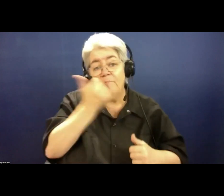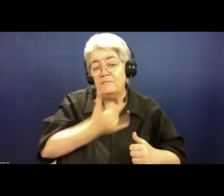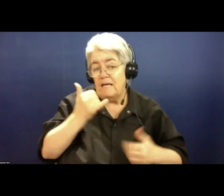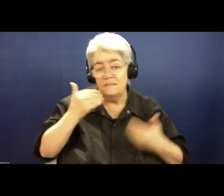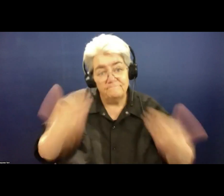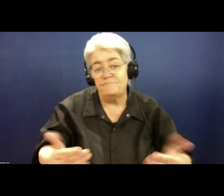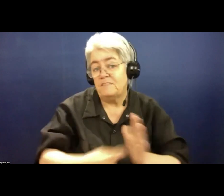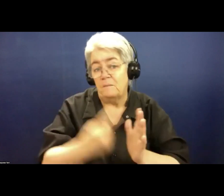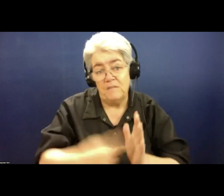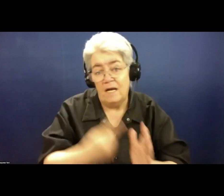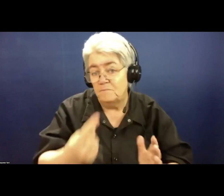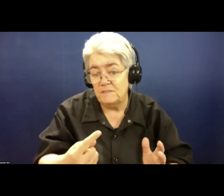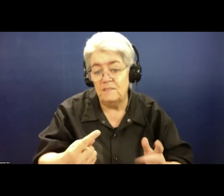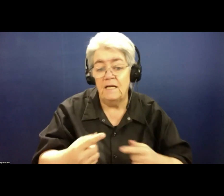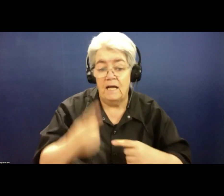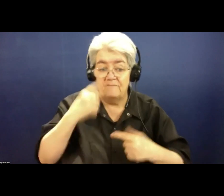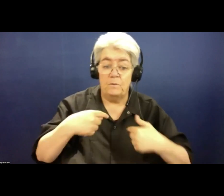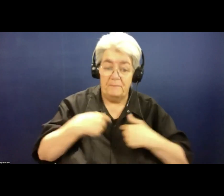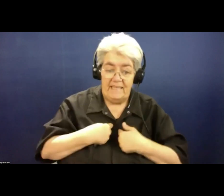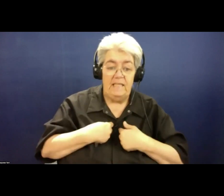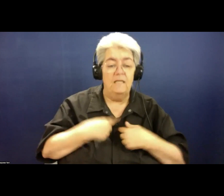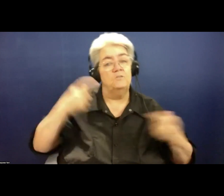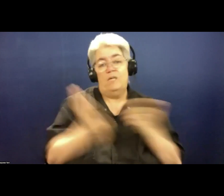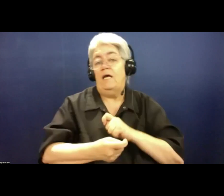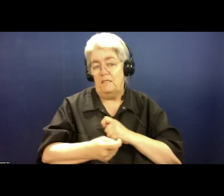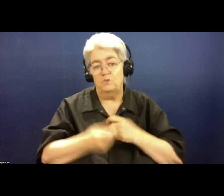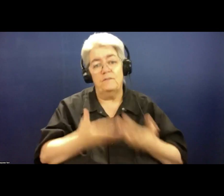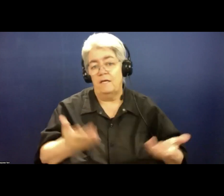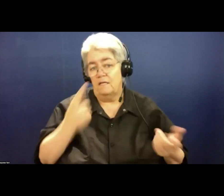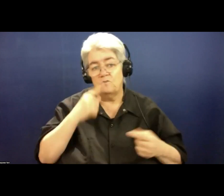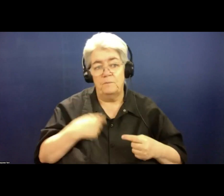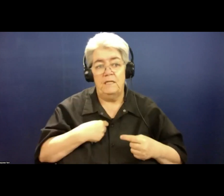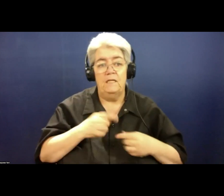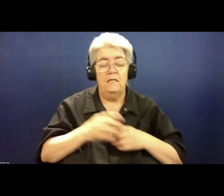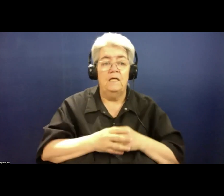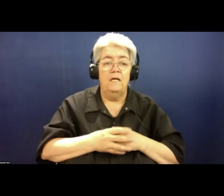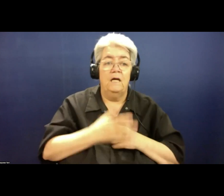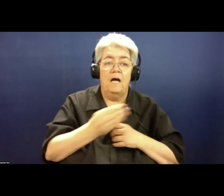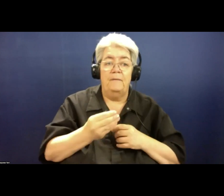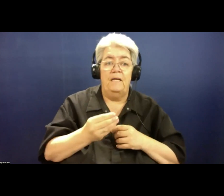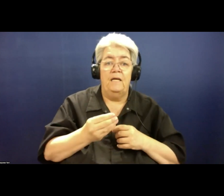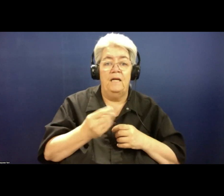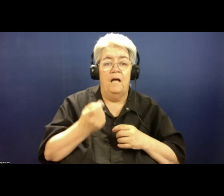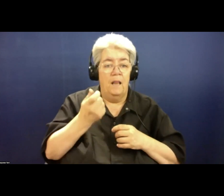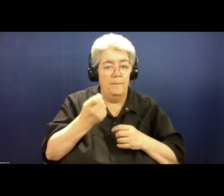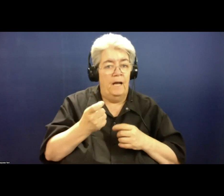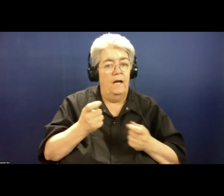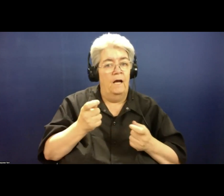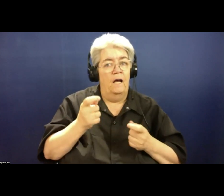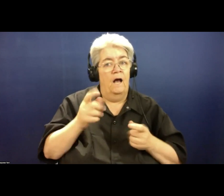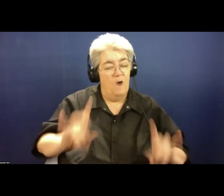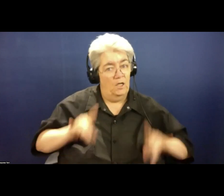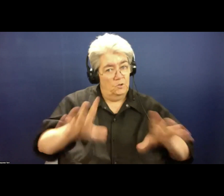for me it was a turning point, without wishing to overstate it, and Sue might speak to this later, I think it was a bit of a turning point in Australia